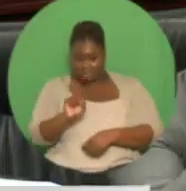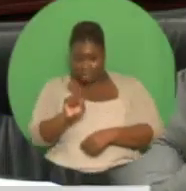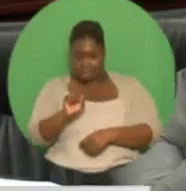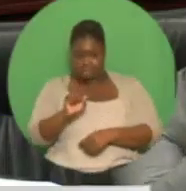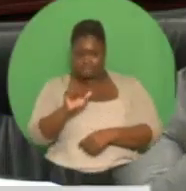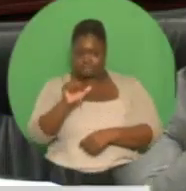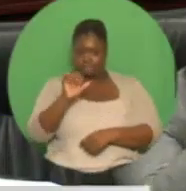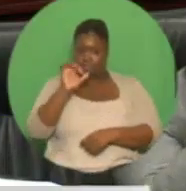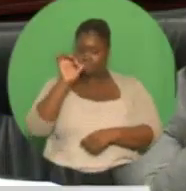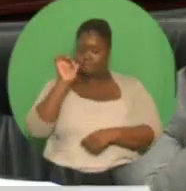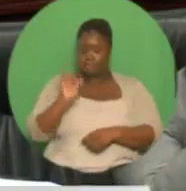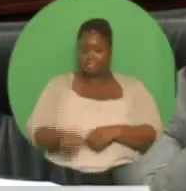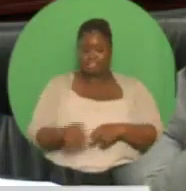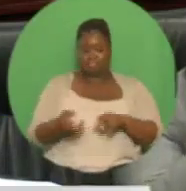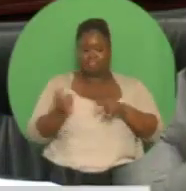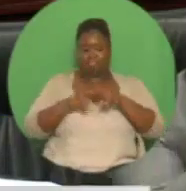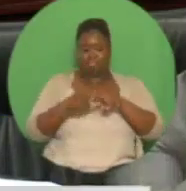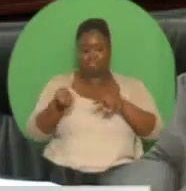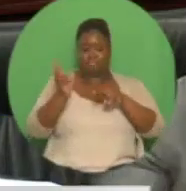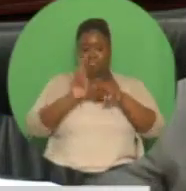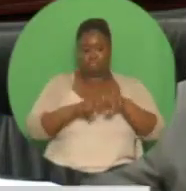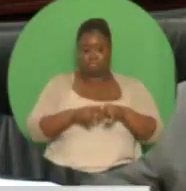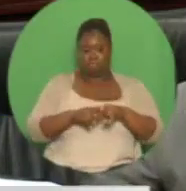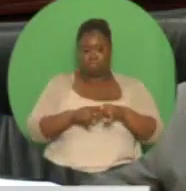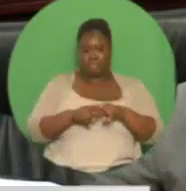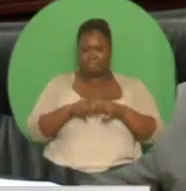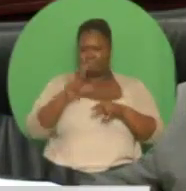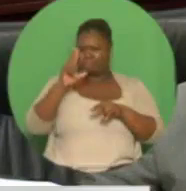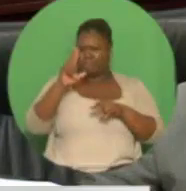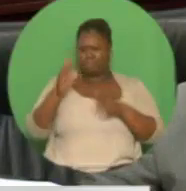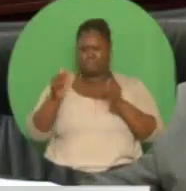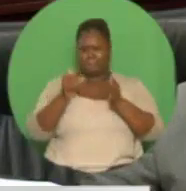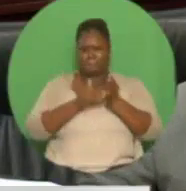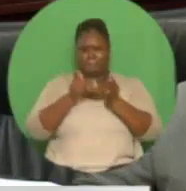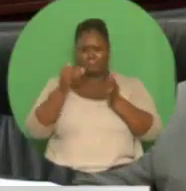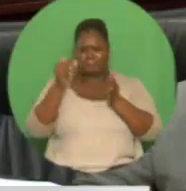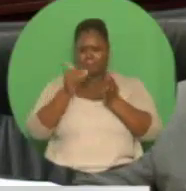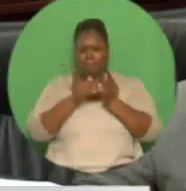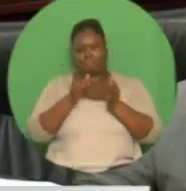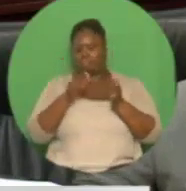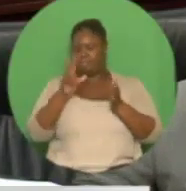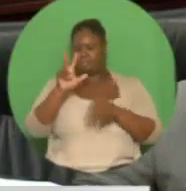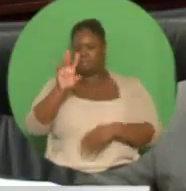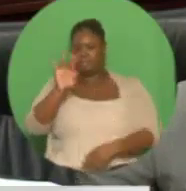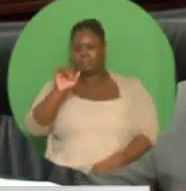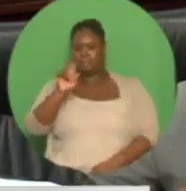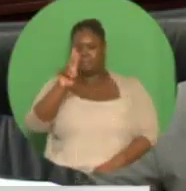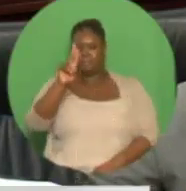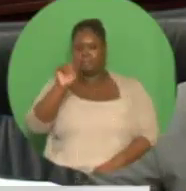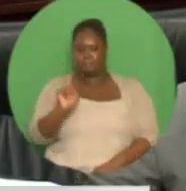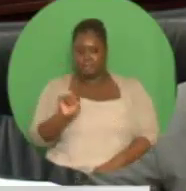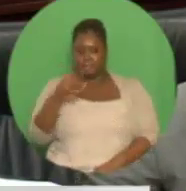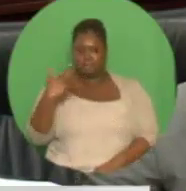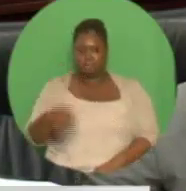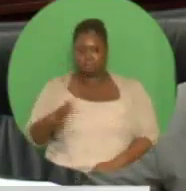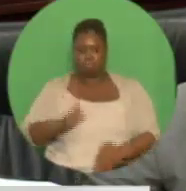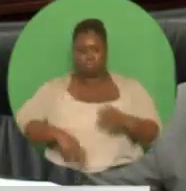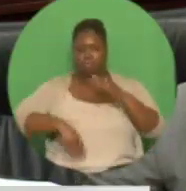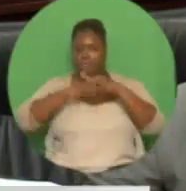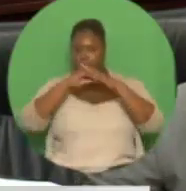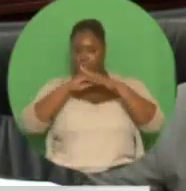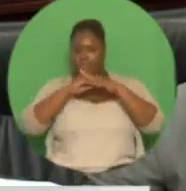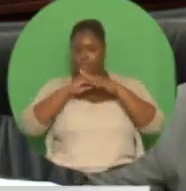.80 billion standard cubic feet per day in 2018, and with projected increases to 3.94